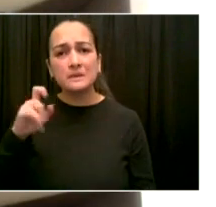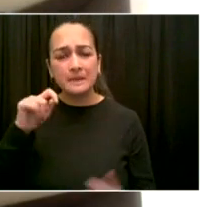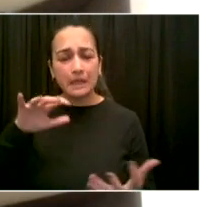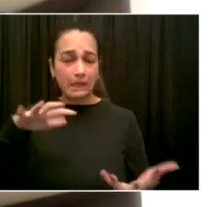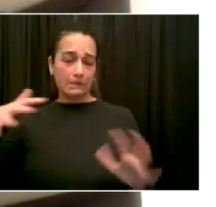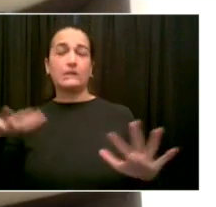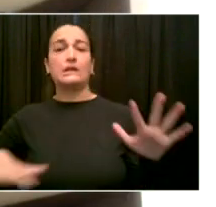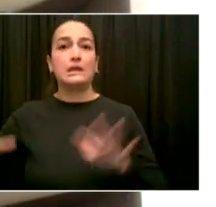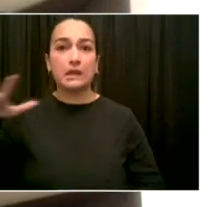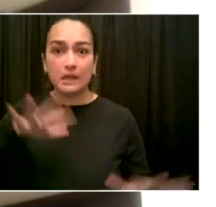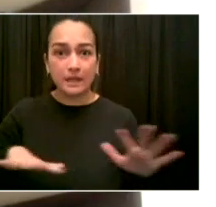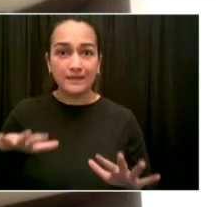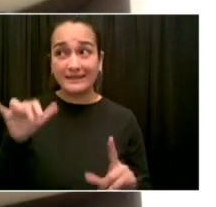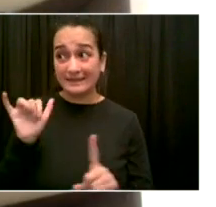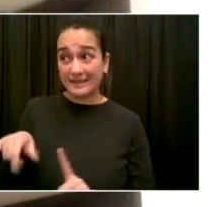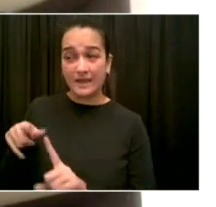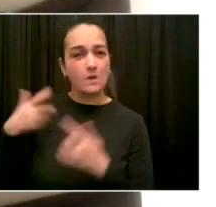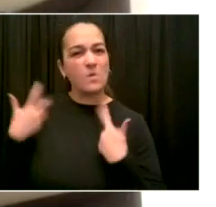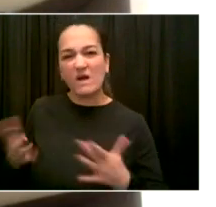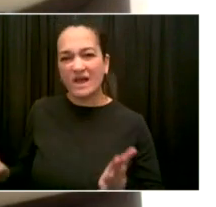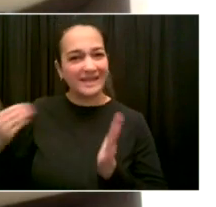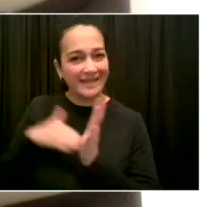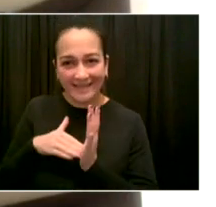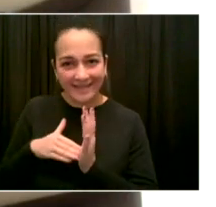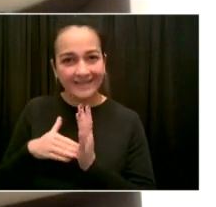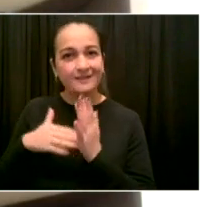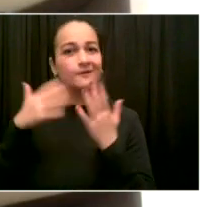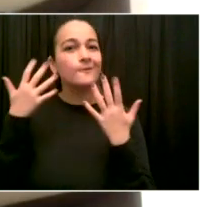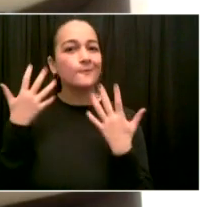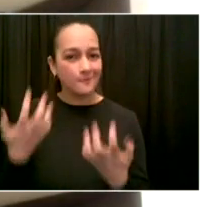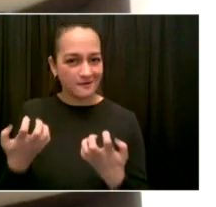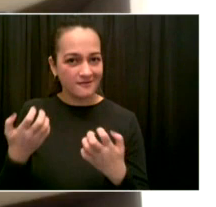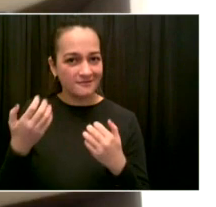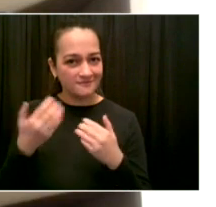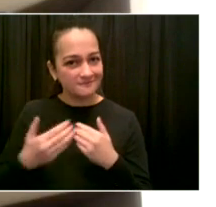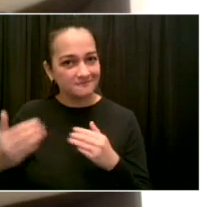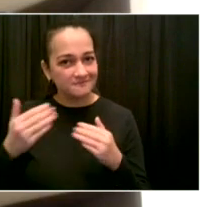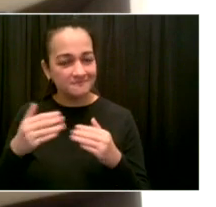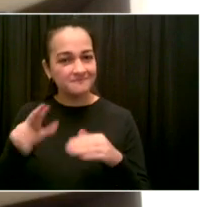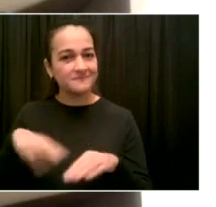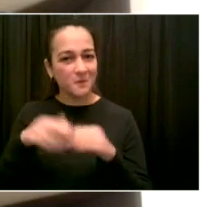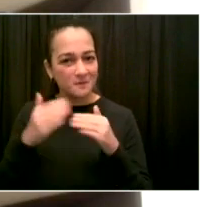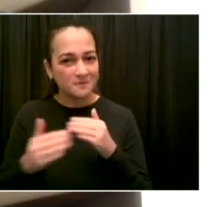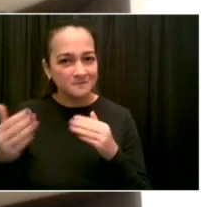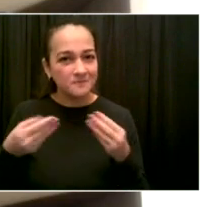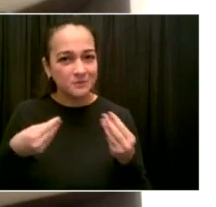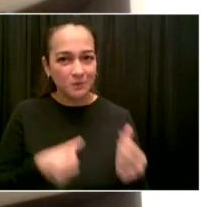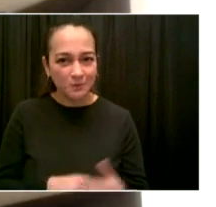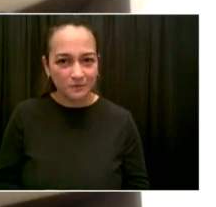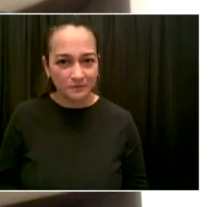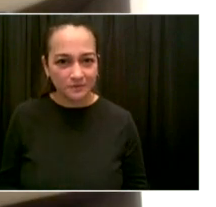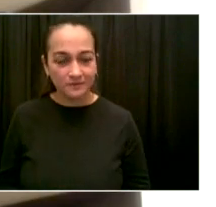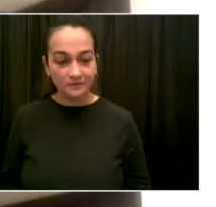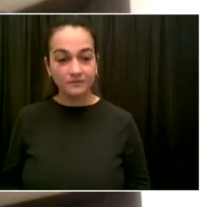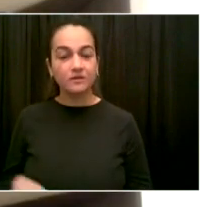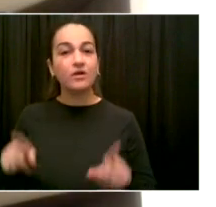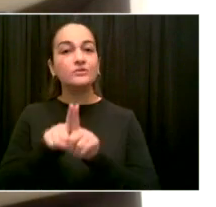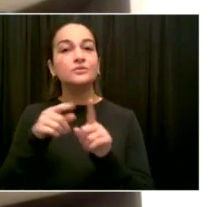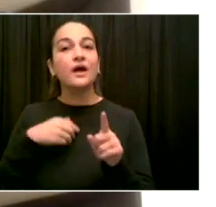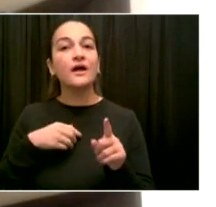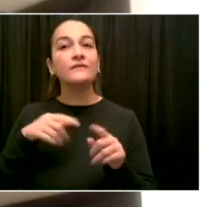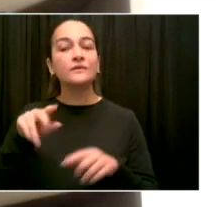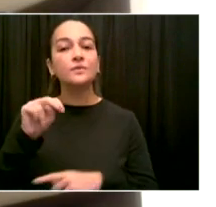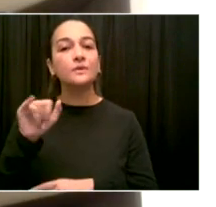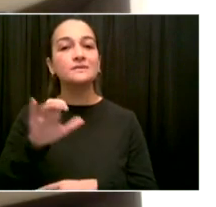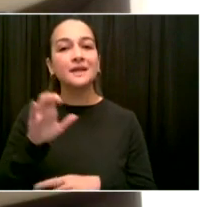in our life sciences sector, in our public health infrastructure. And so we are uniquely positioned to lead here. But the creation